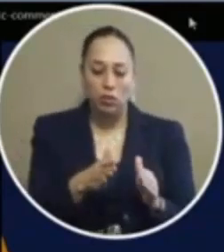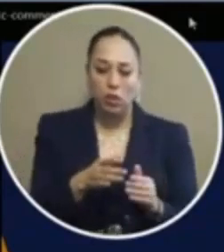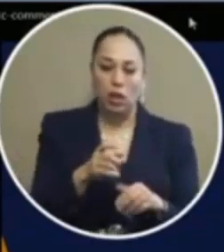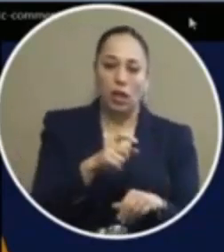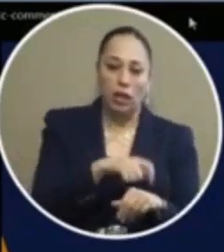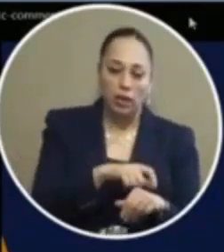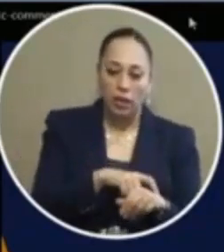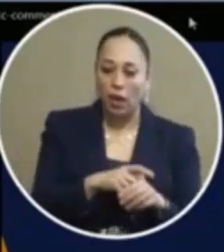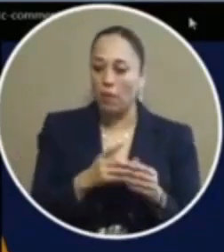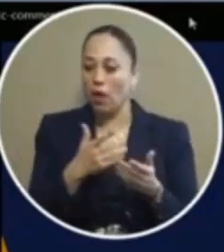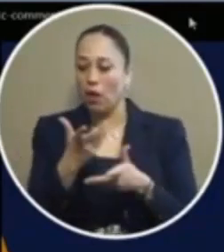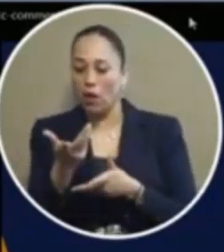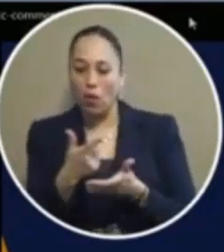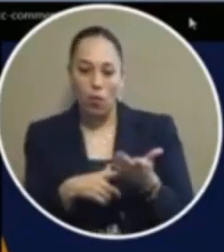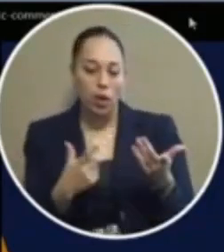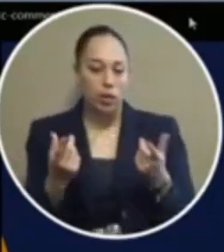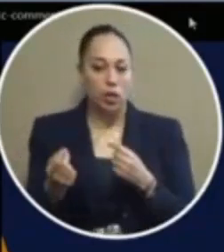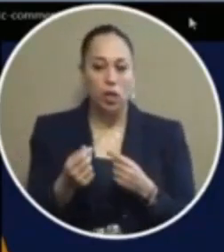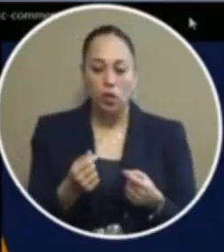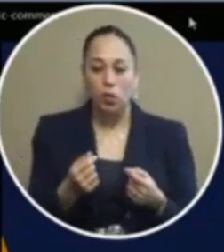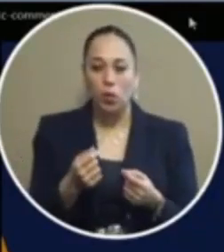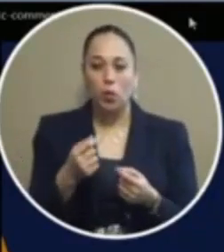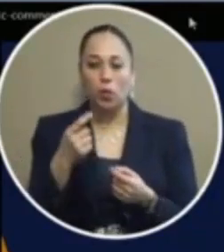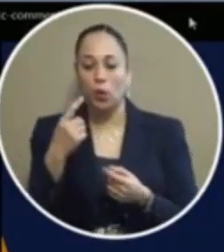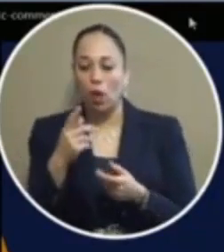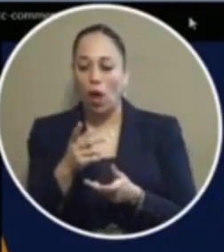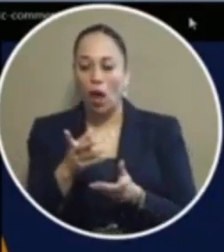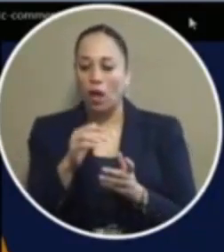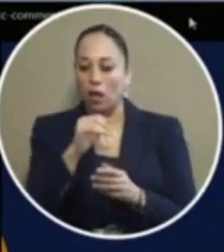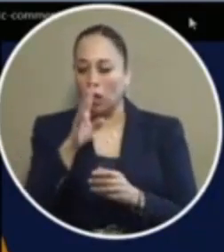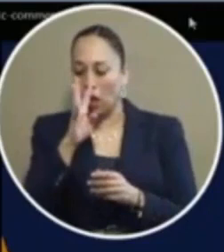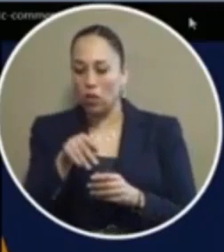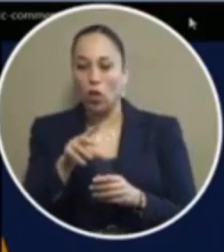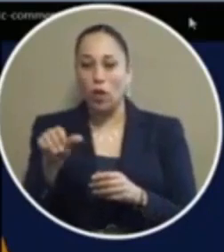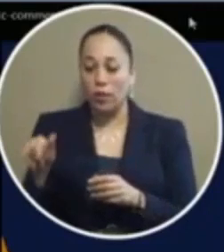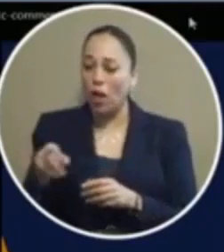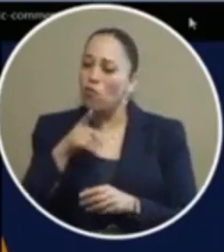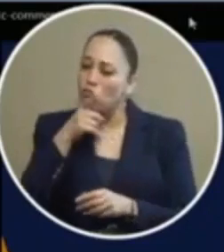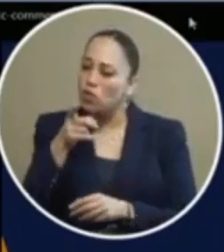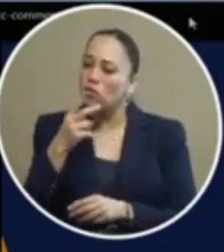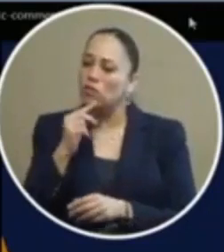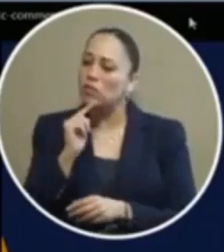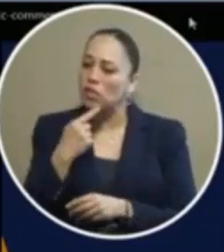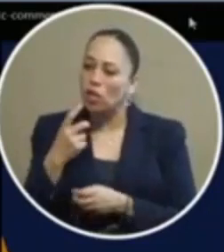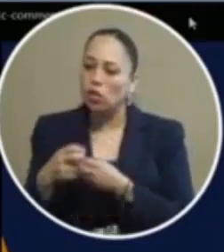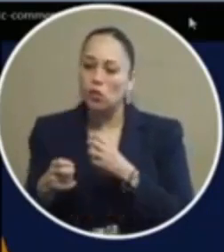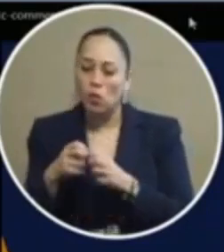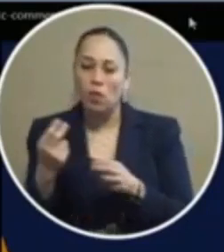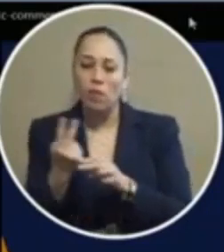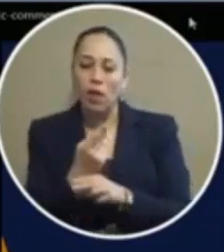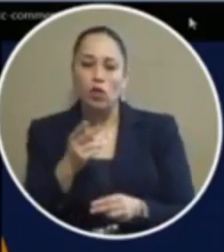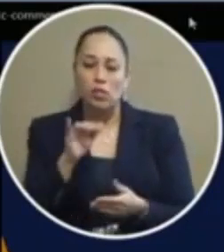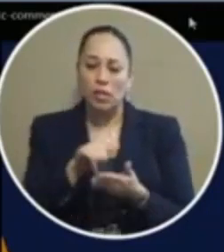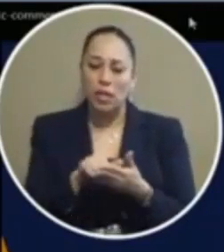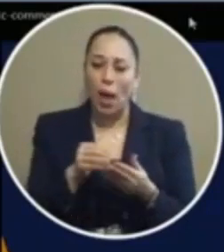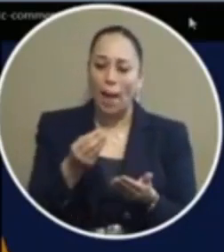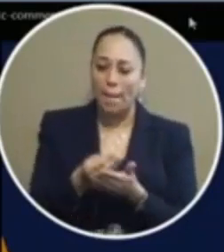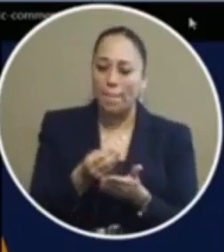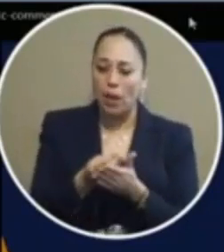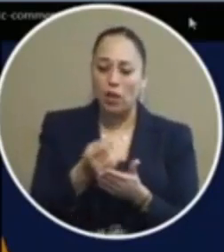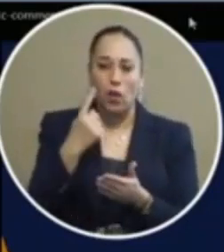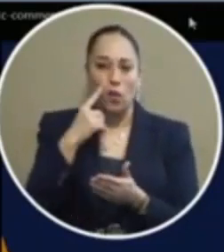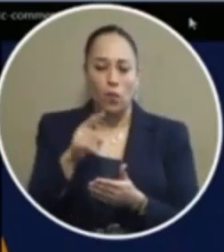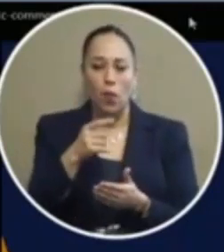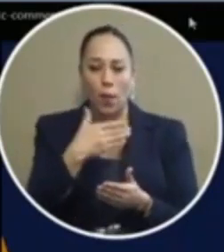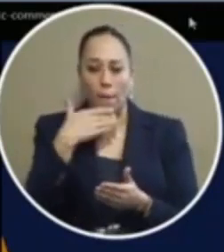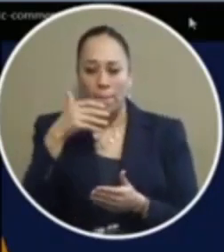and manpower and tax dollars that the el paso citizens could utilize for something better like using that money to buy better ppe